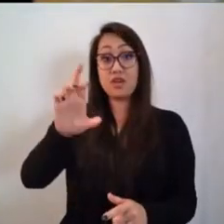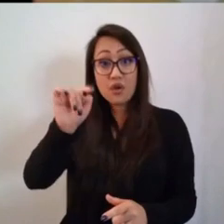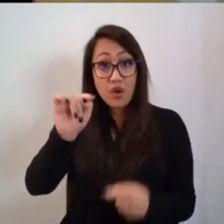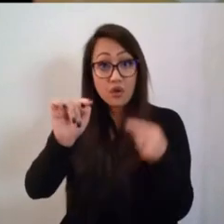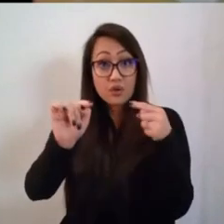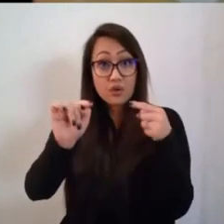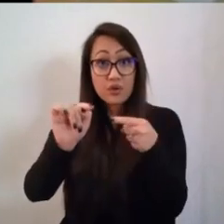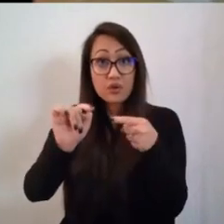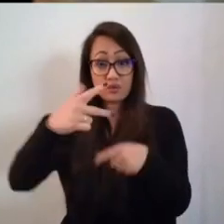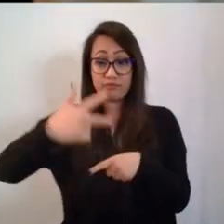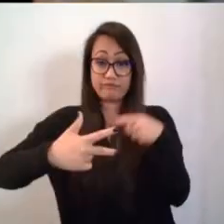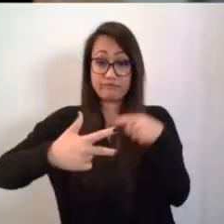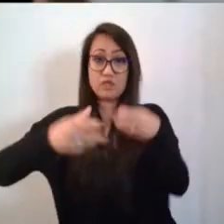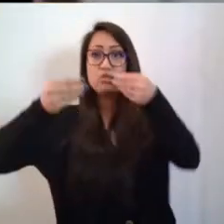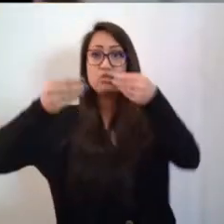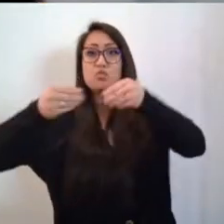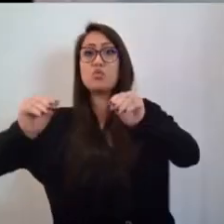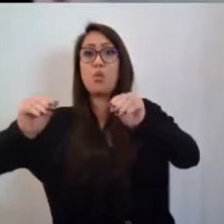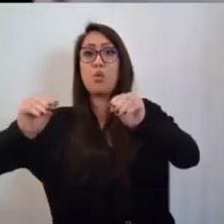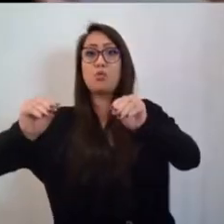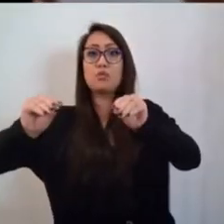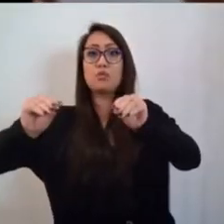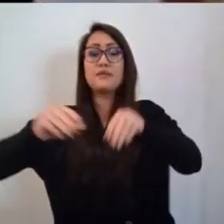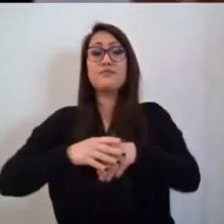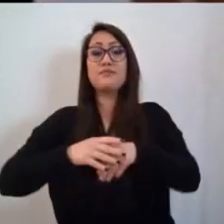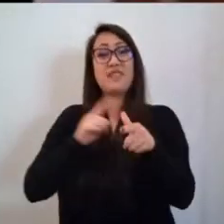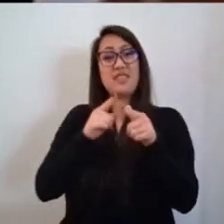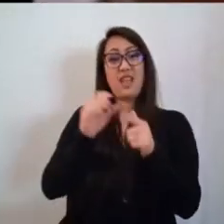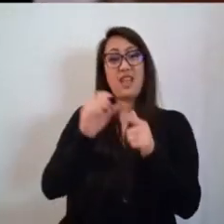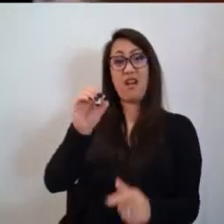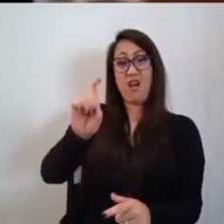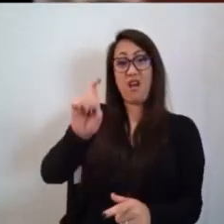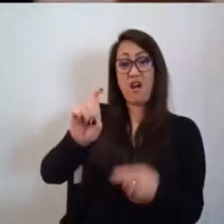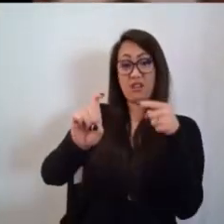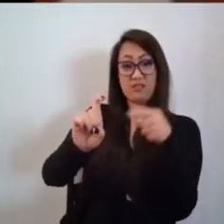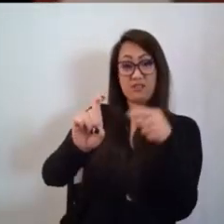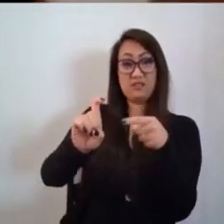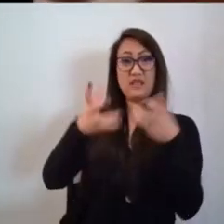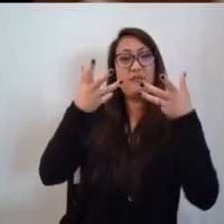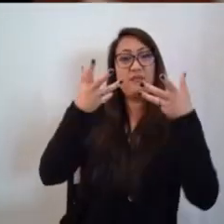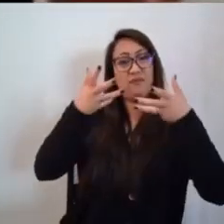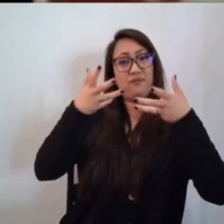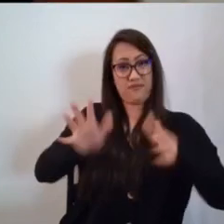he sold his ox and kissed him goodbye on his nose.